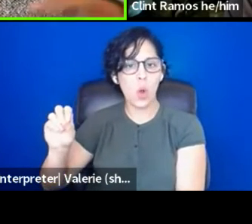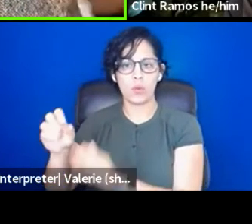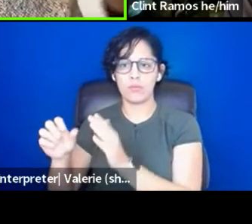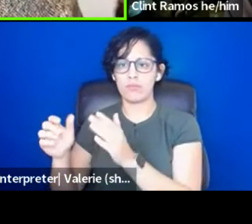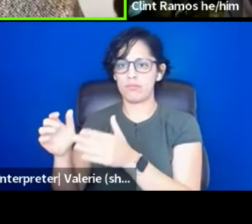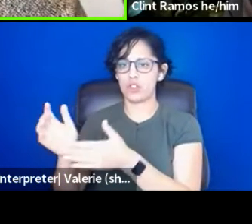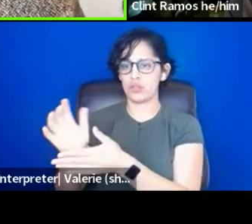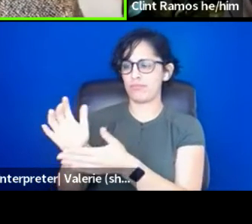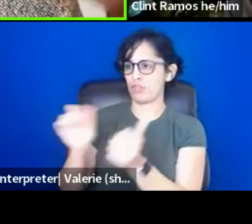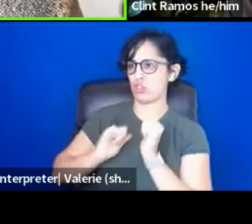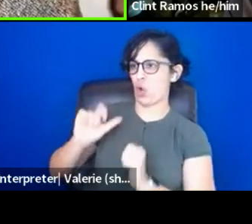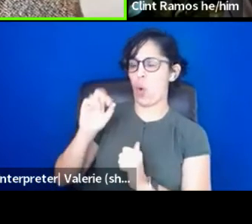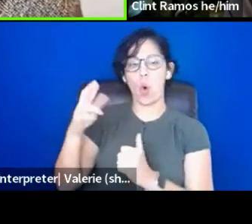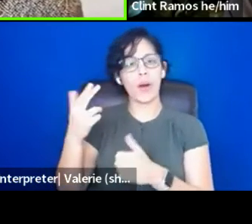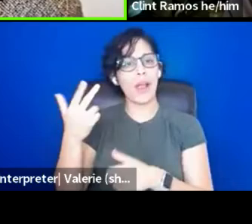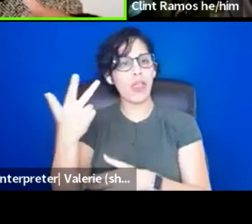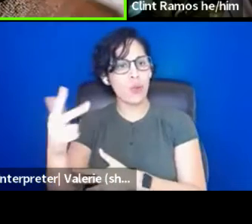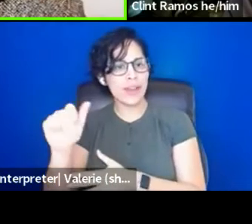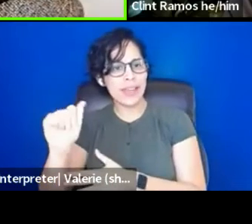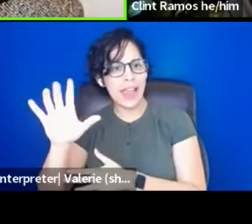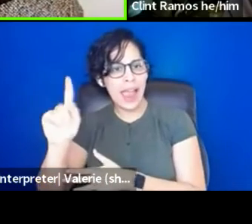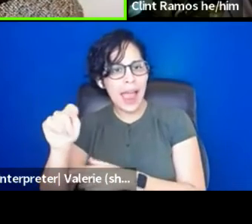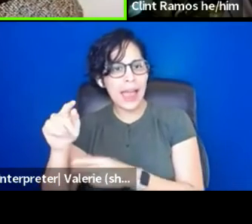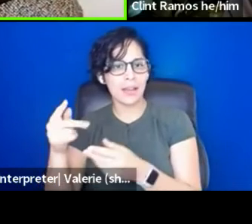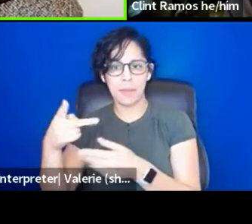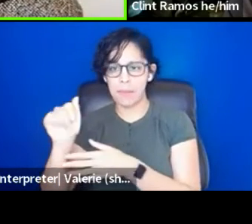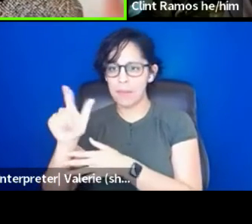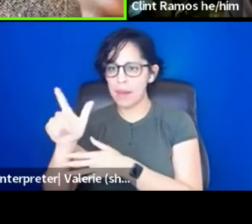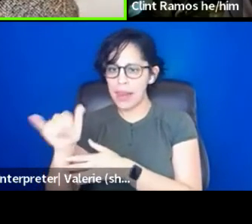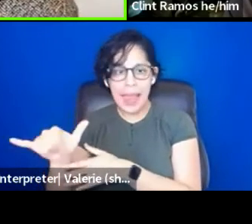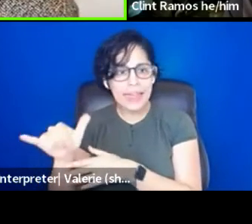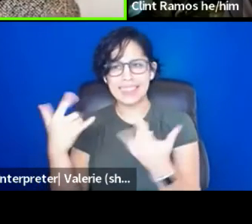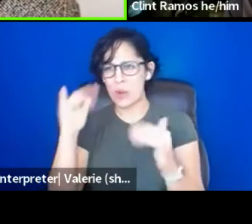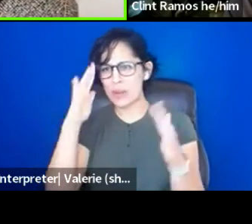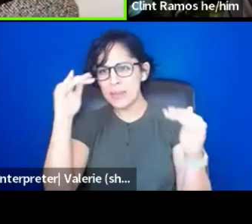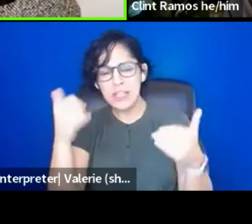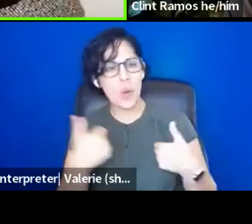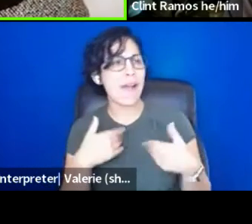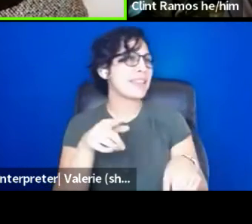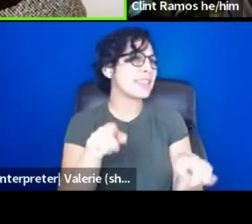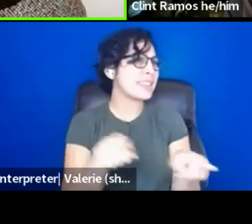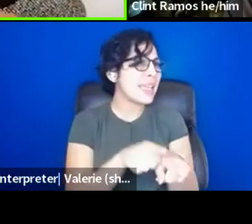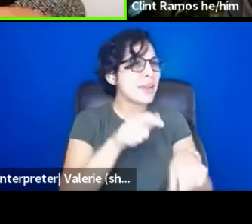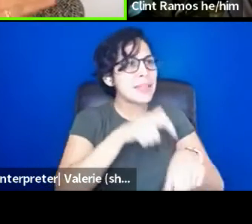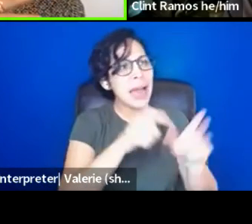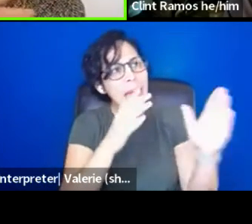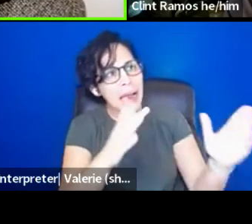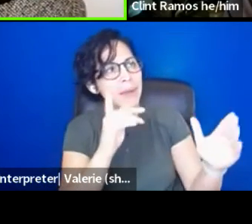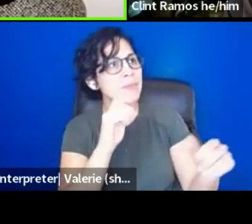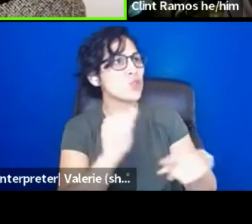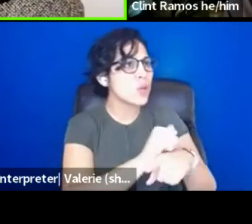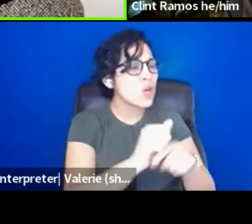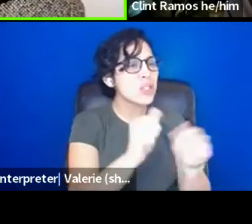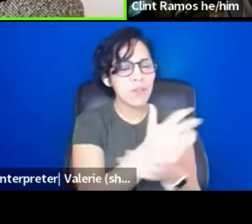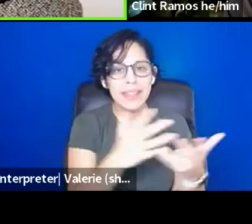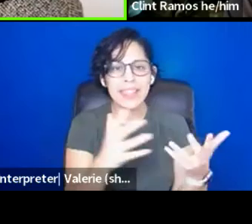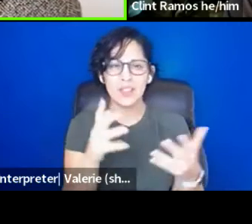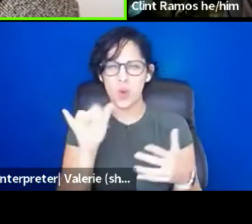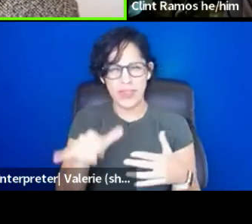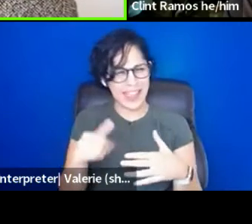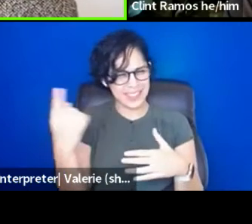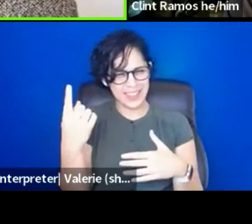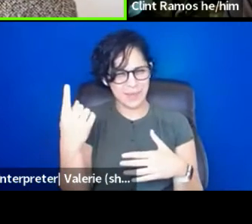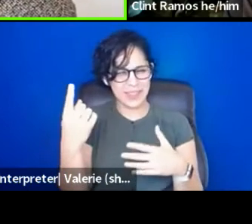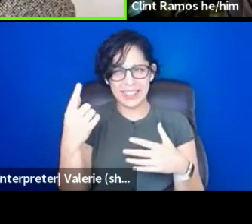it is all generally expected to rehearse in the same amount of time and tech in the same amount of time. That is arbitrary. So, it's already a